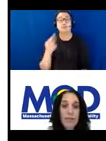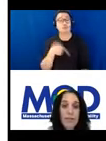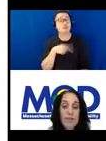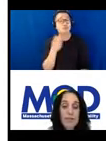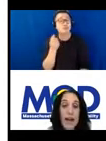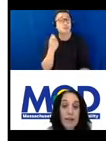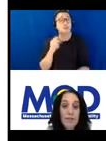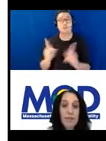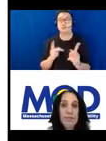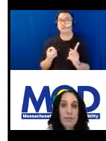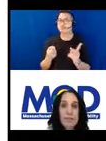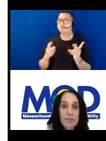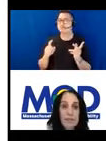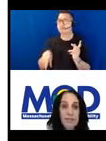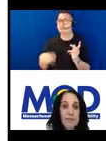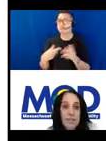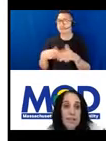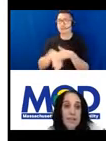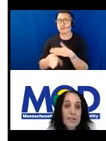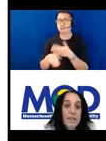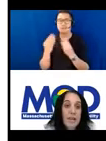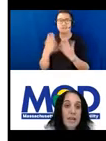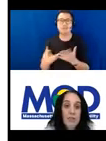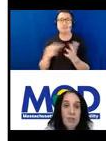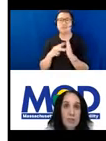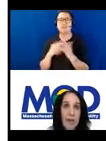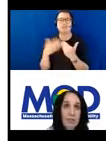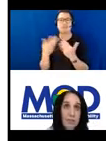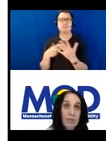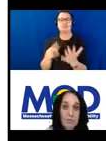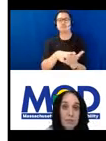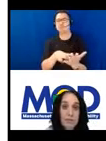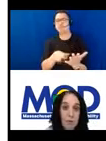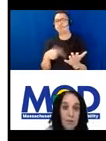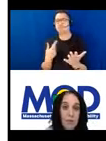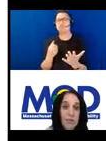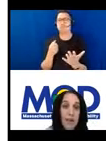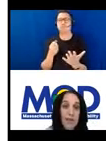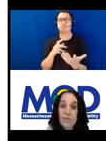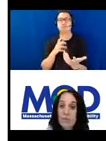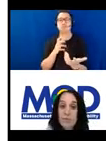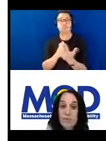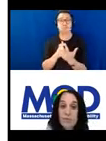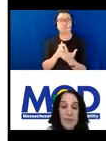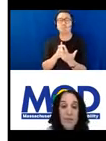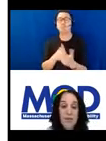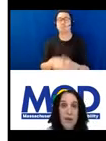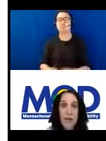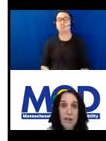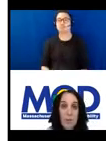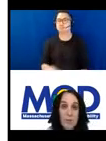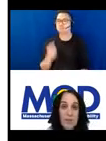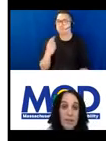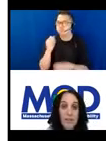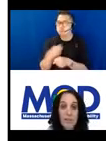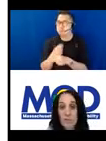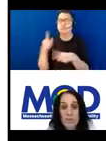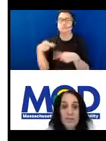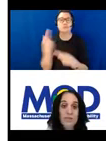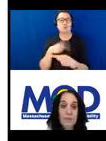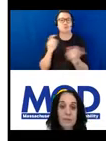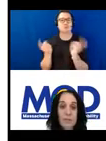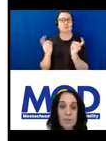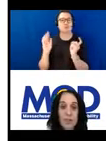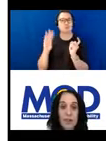a way that's accurate and easy to understand. during the past year, we've really focused on that we've been busy overhauling our website. So